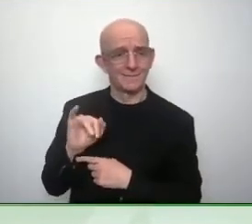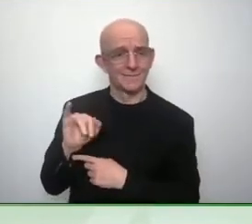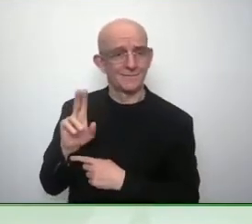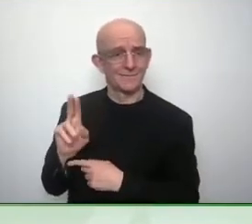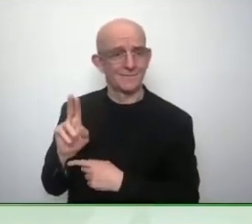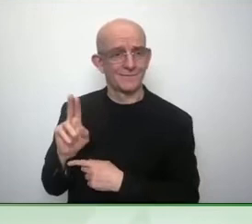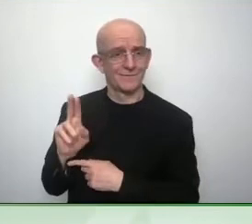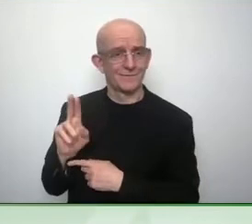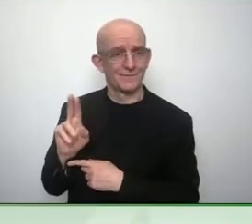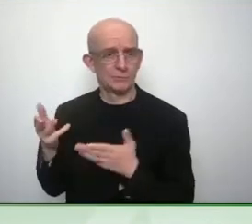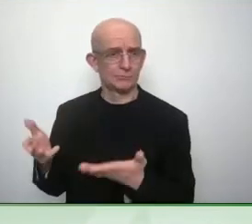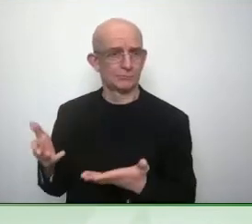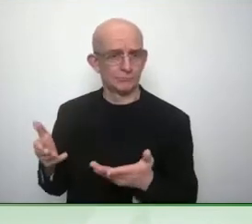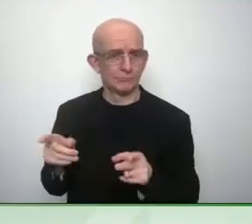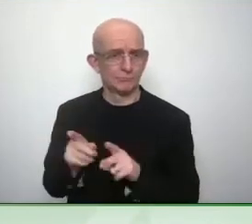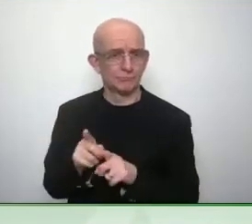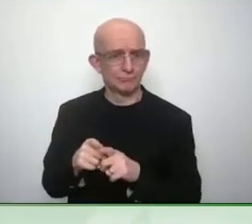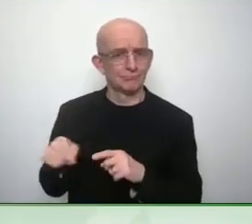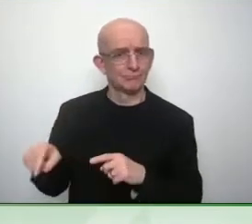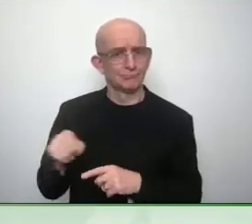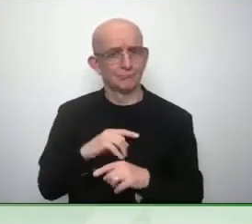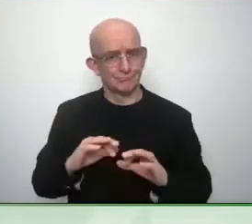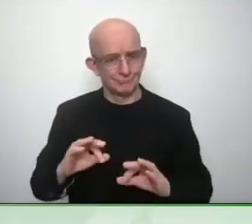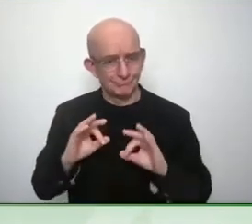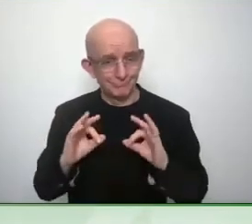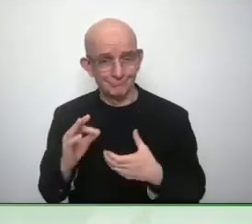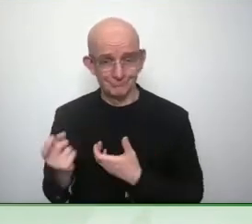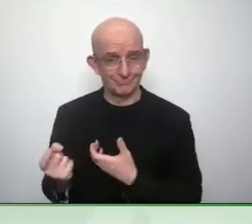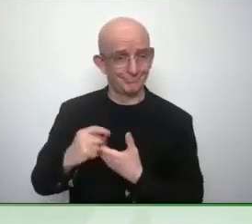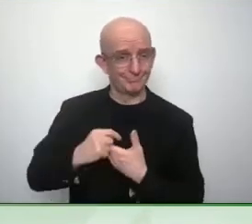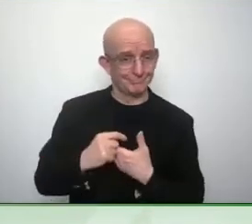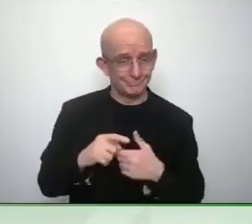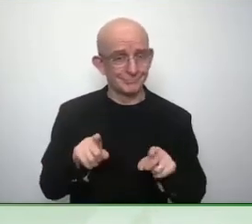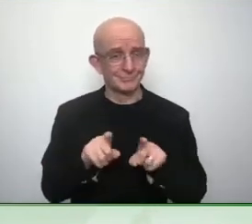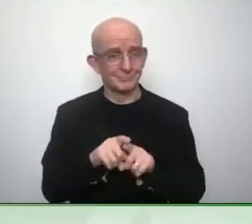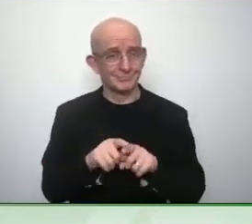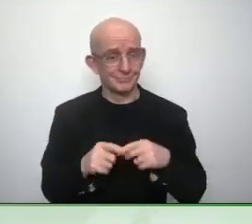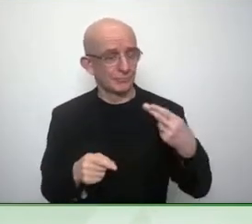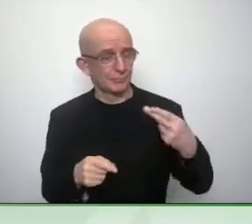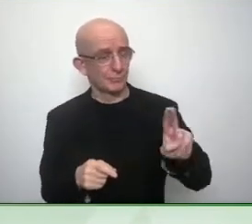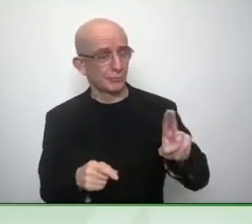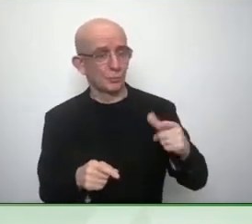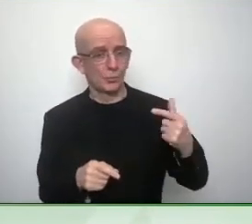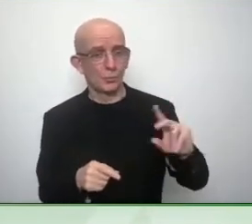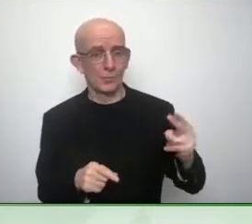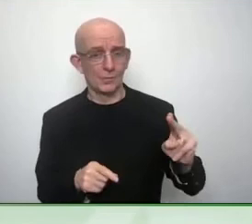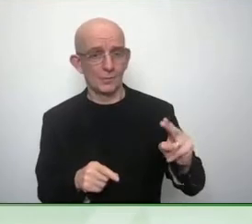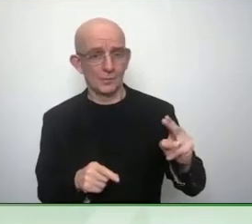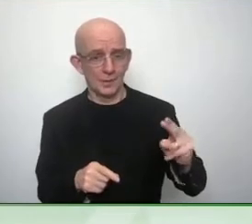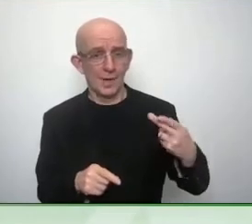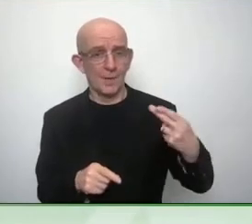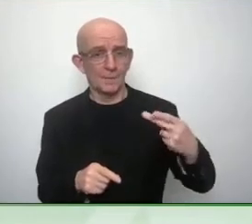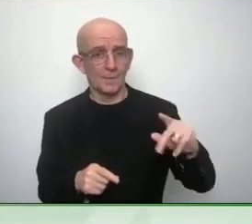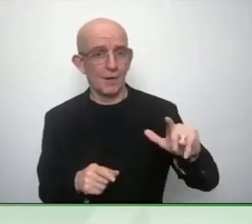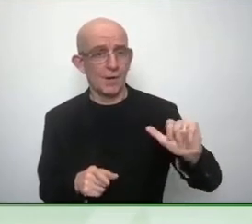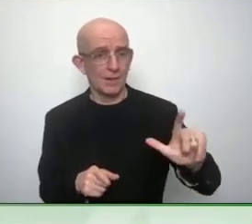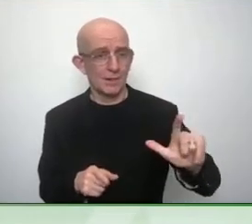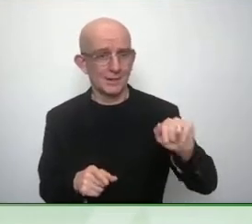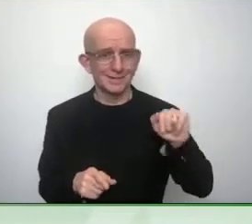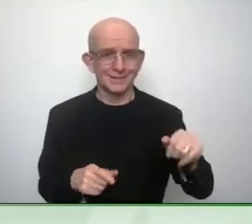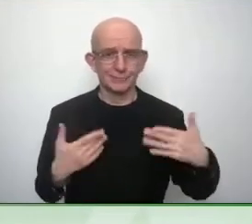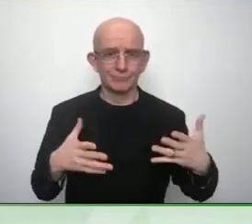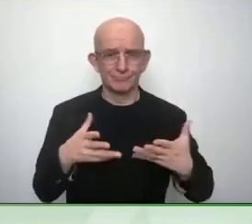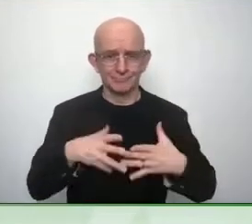time I really I really wanted uh people to take us seriously as consumers but also as a